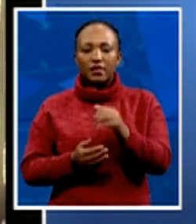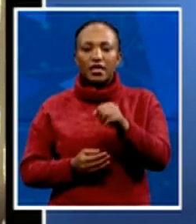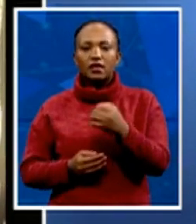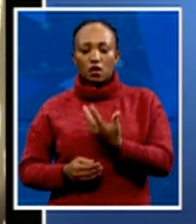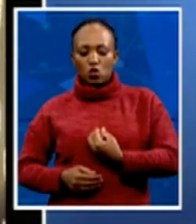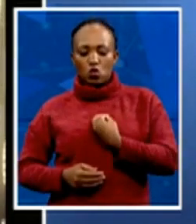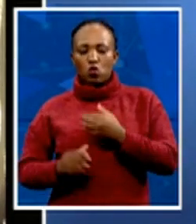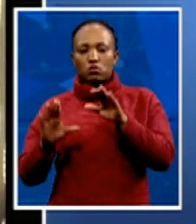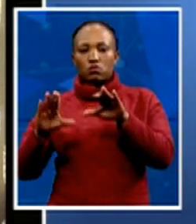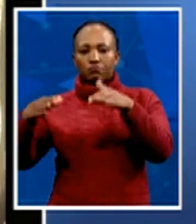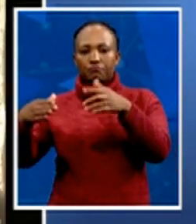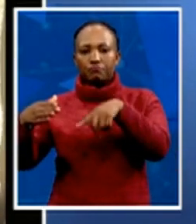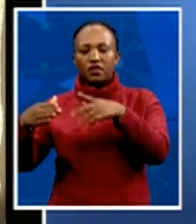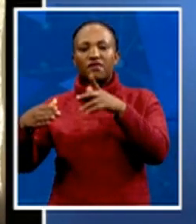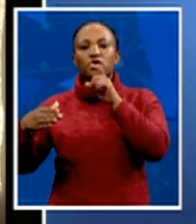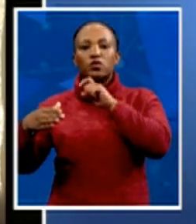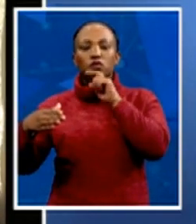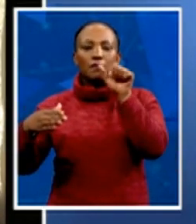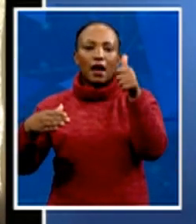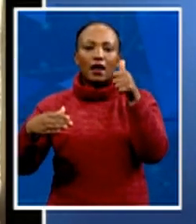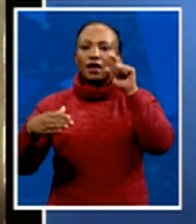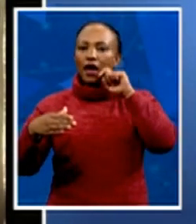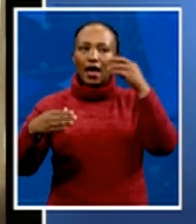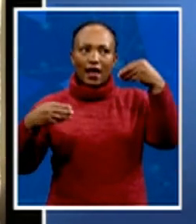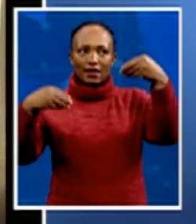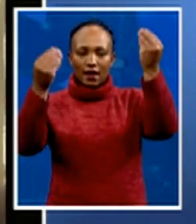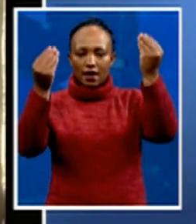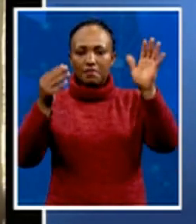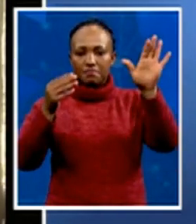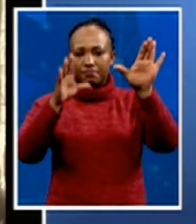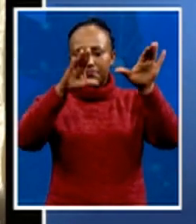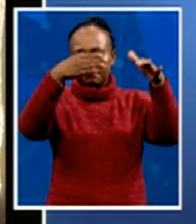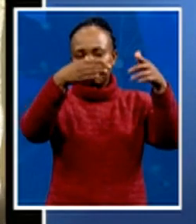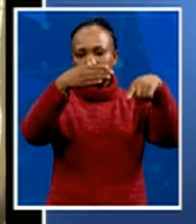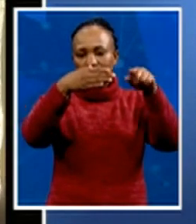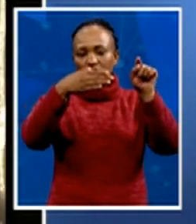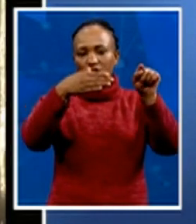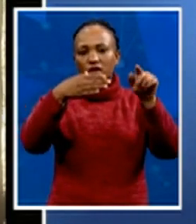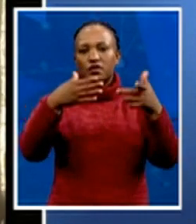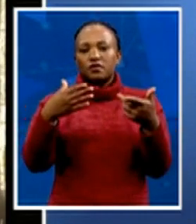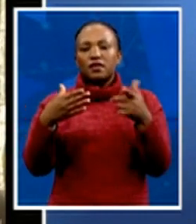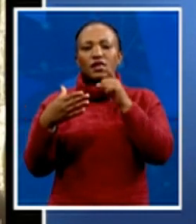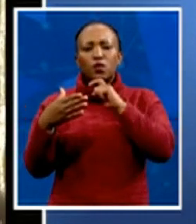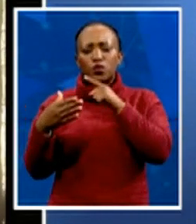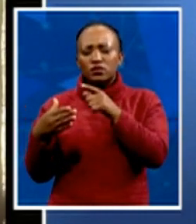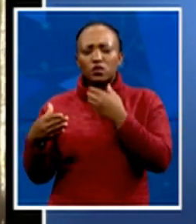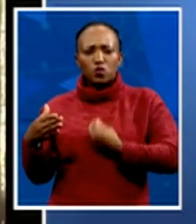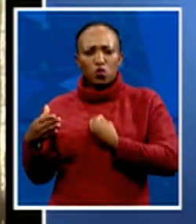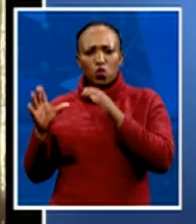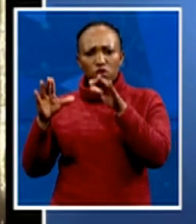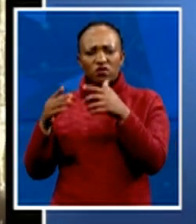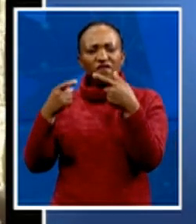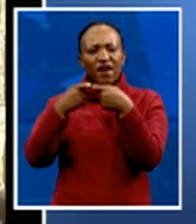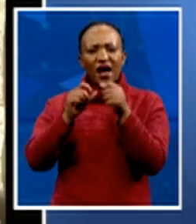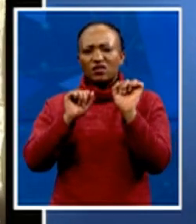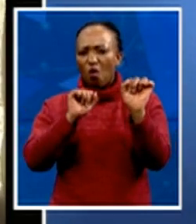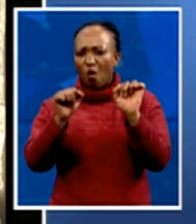elders, that we refer to them as the elders, really as a means to fight their own factional battles. And what we've said, and in